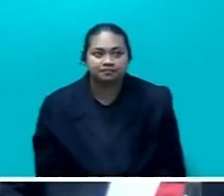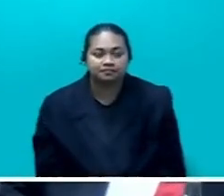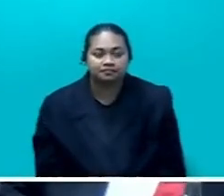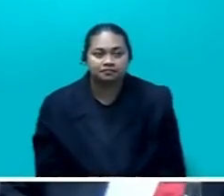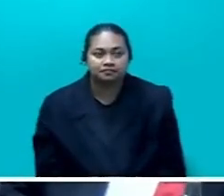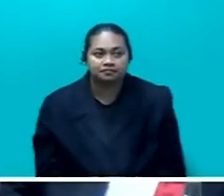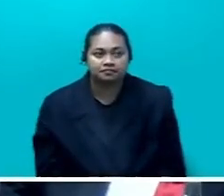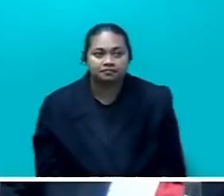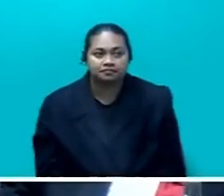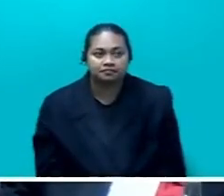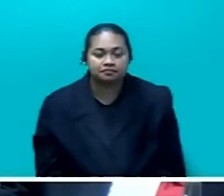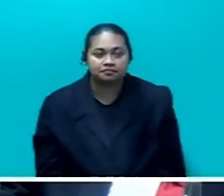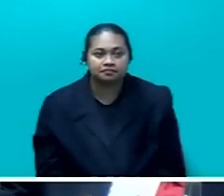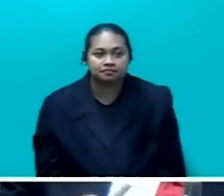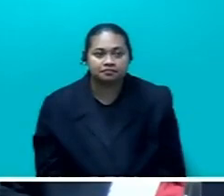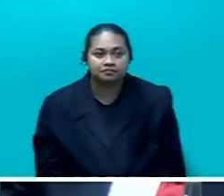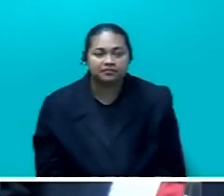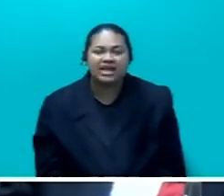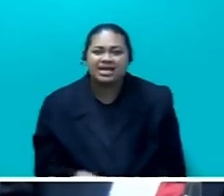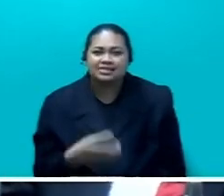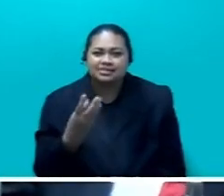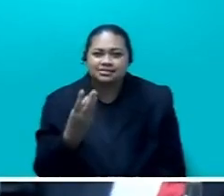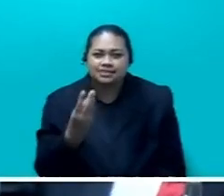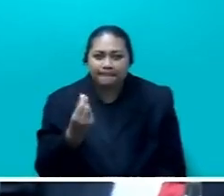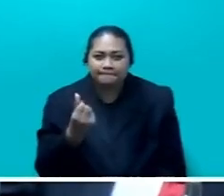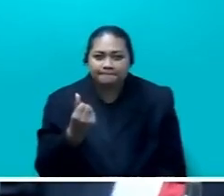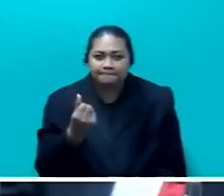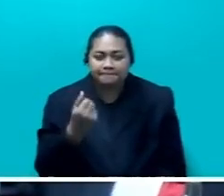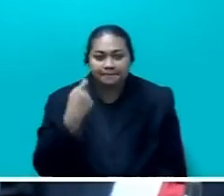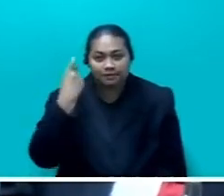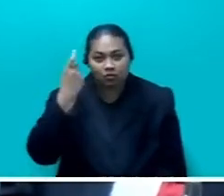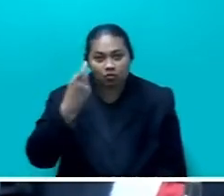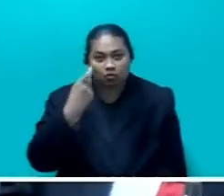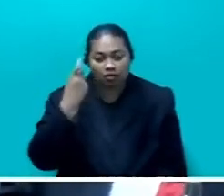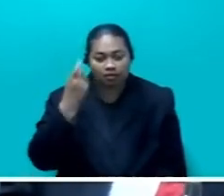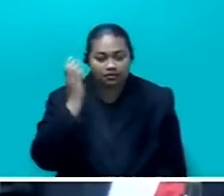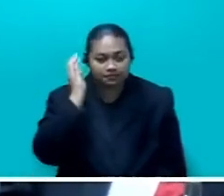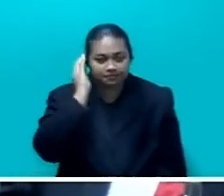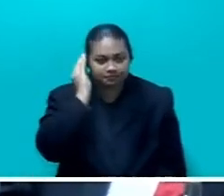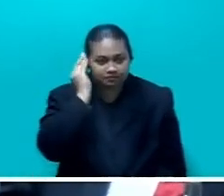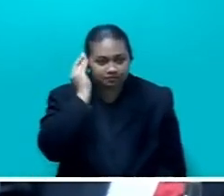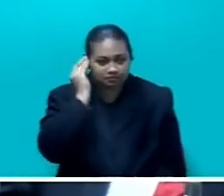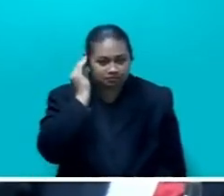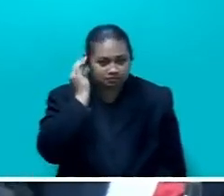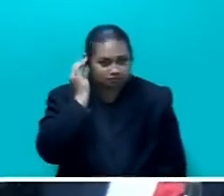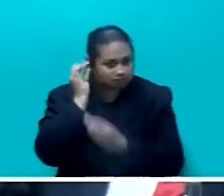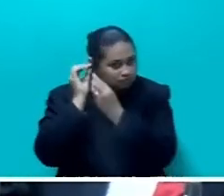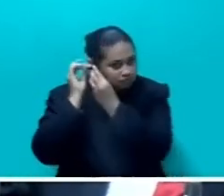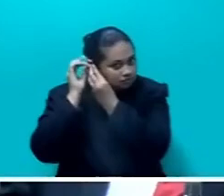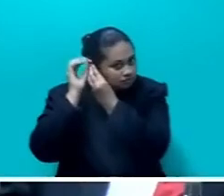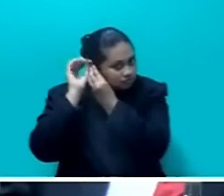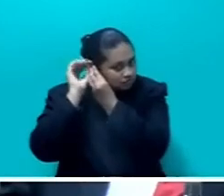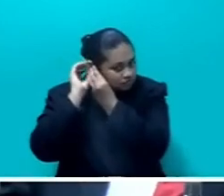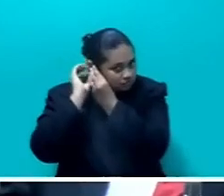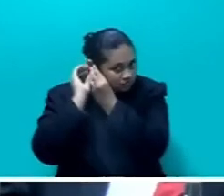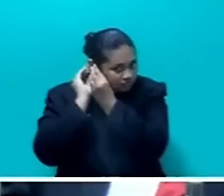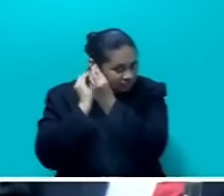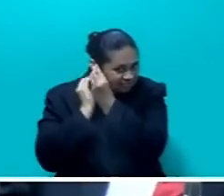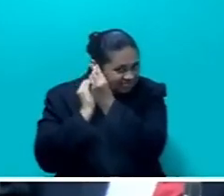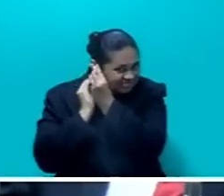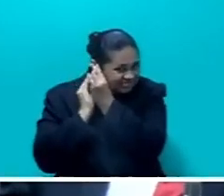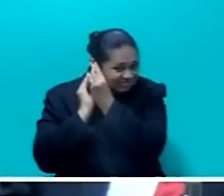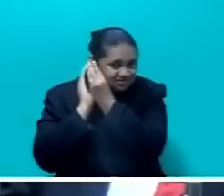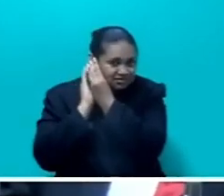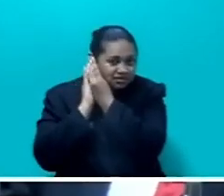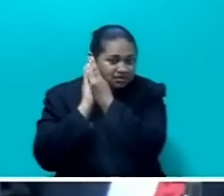There is some concerns that are being issued by our people who are formerly Fijian citizens